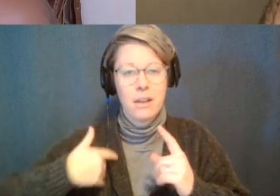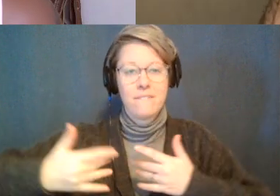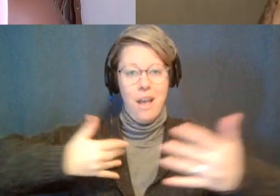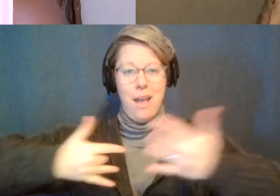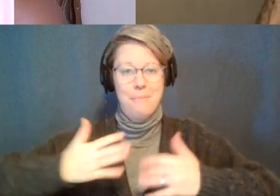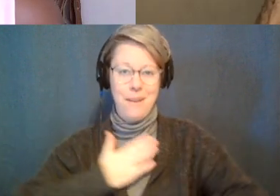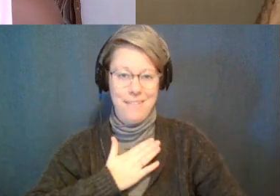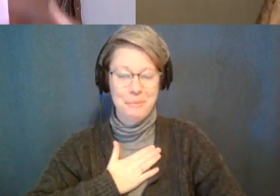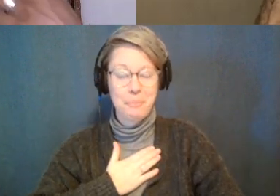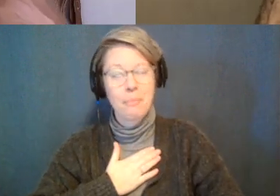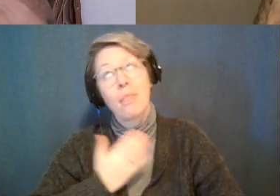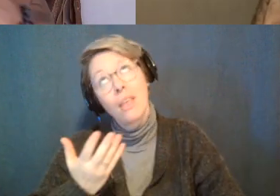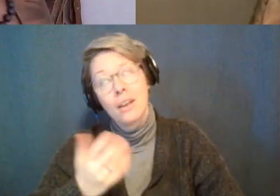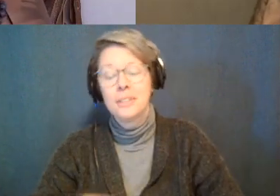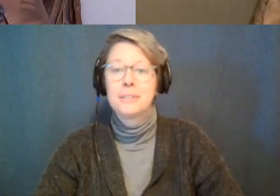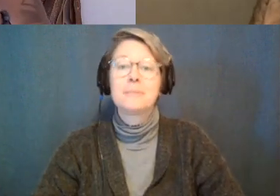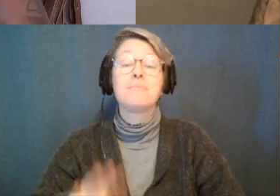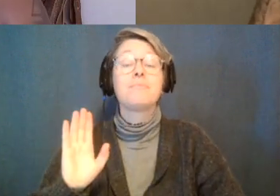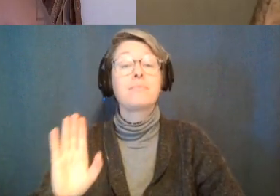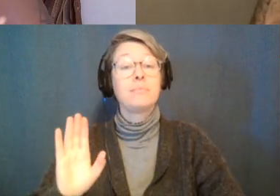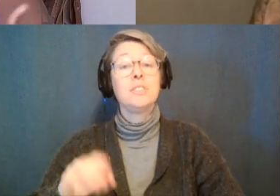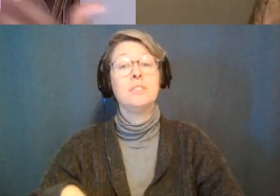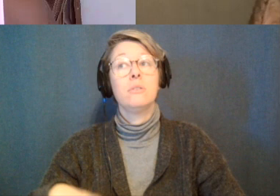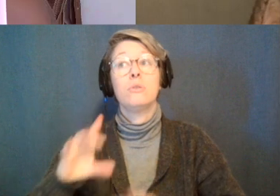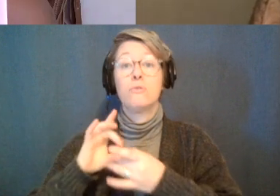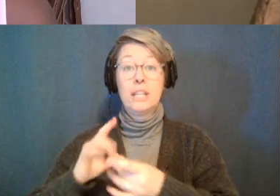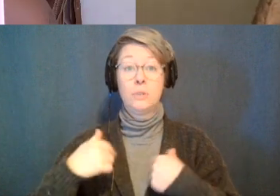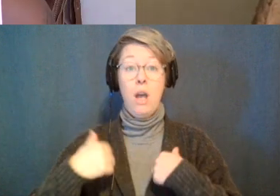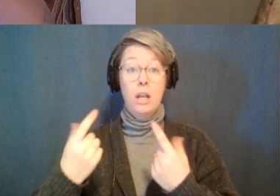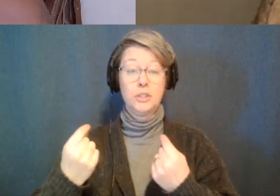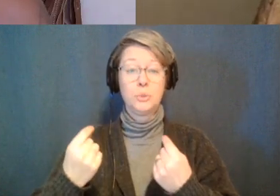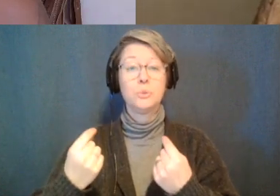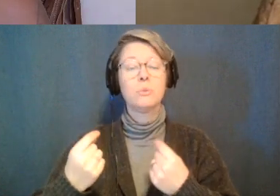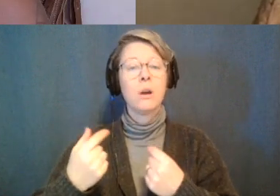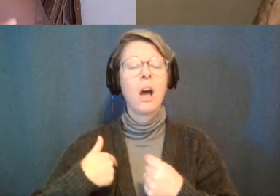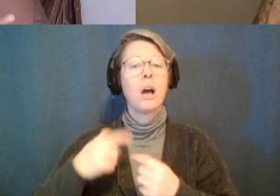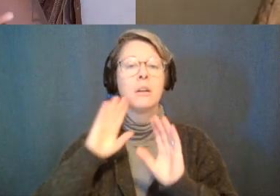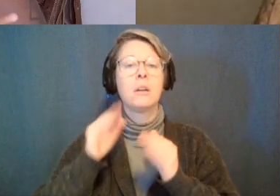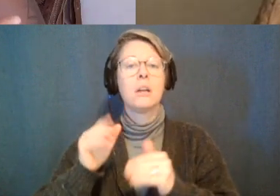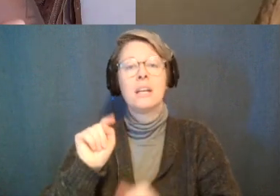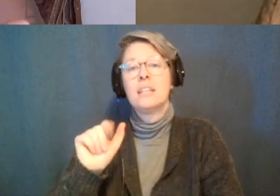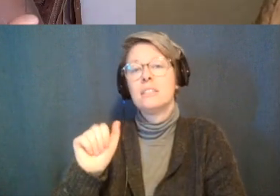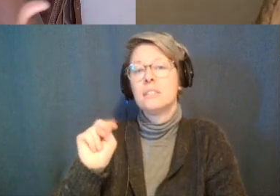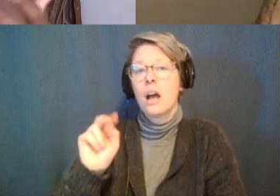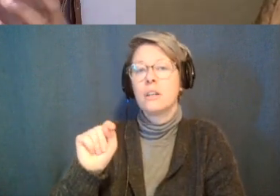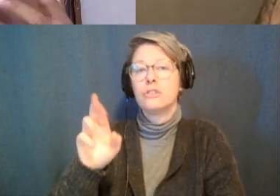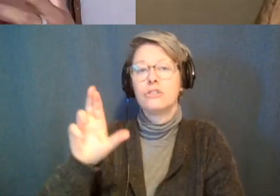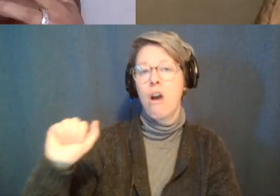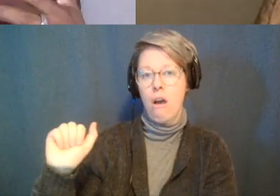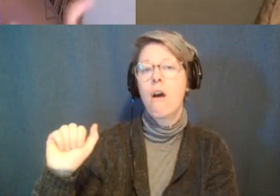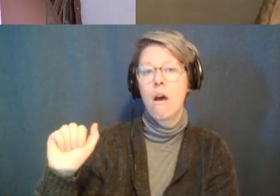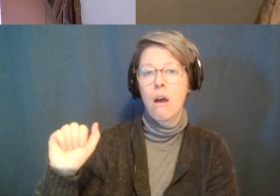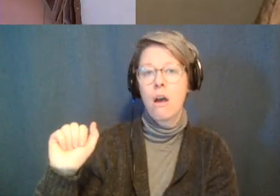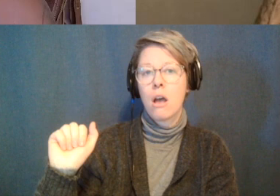in regards to my teachings with tantra um my tantra is more of a